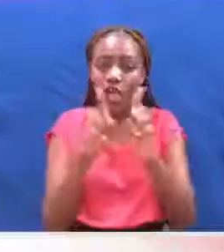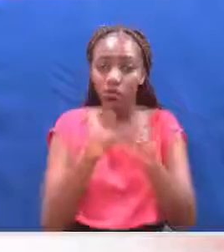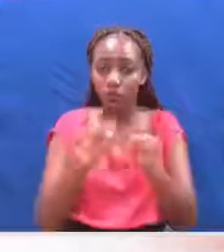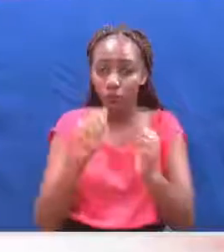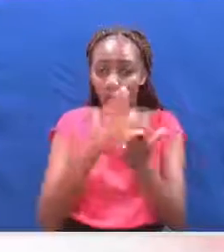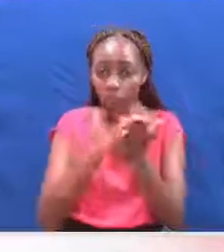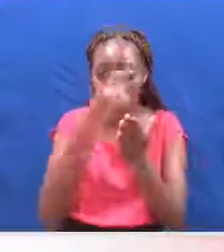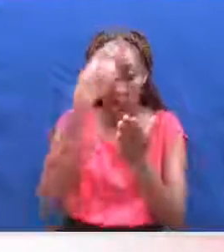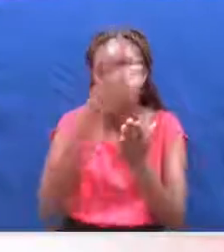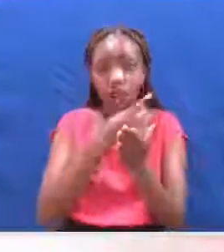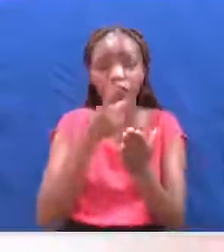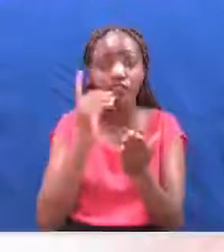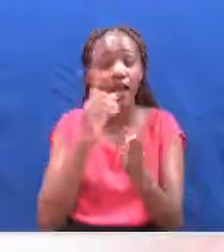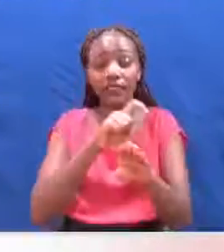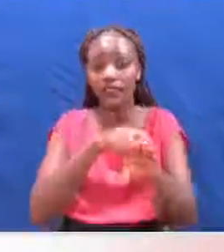the stock.